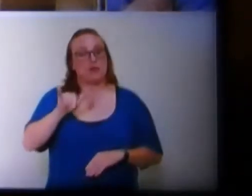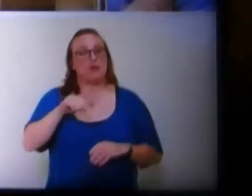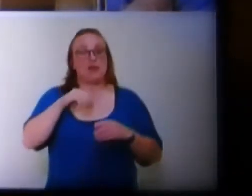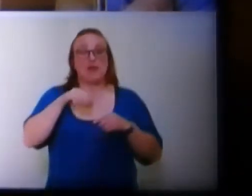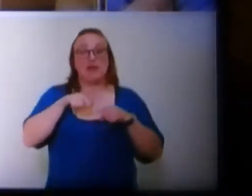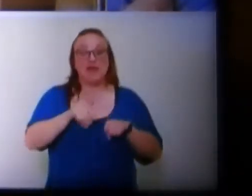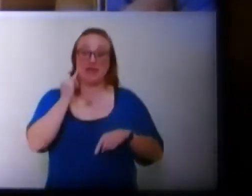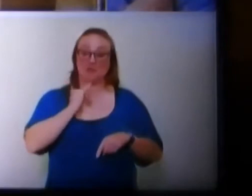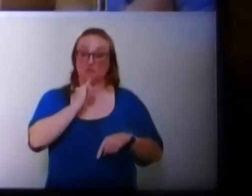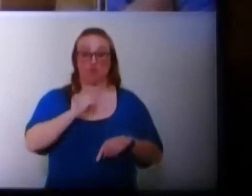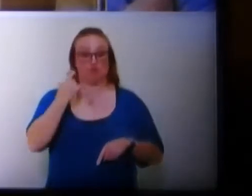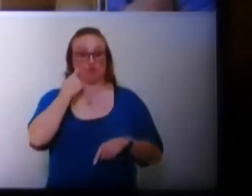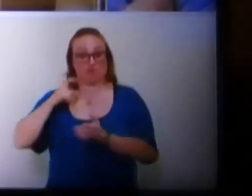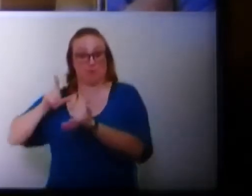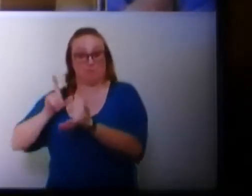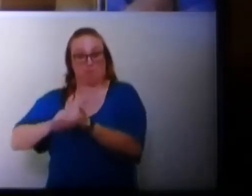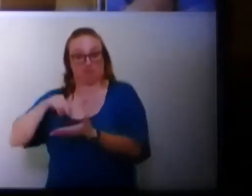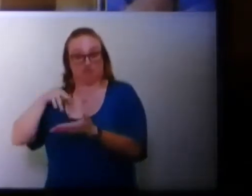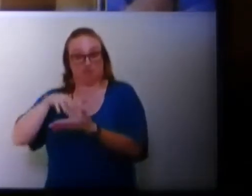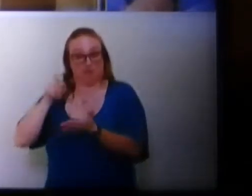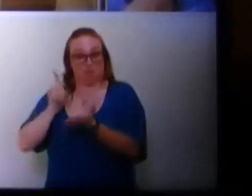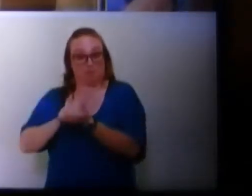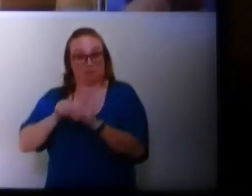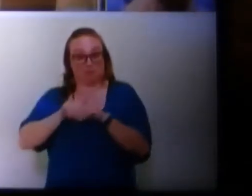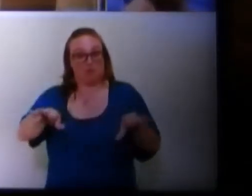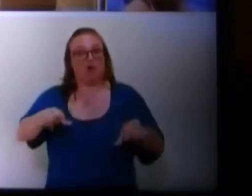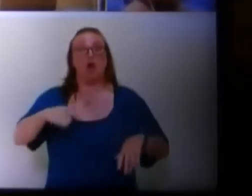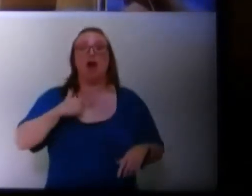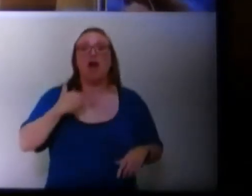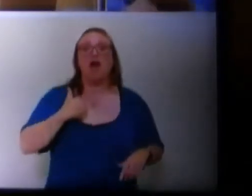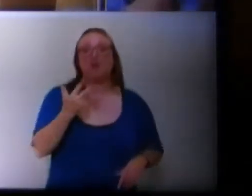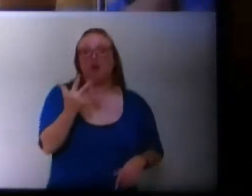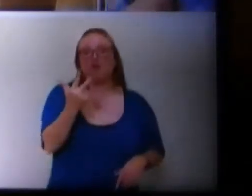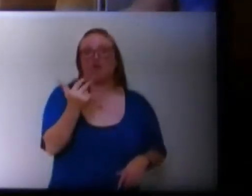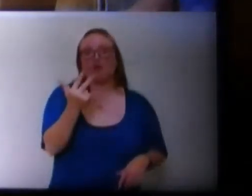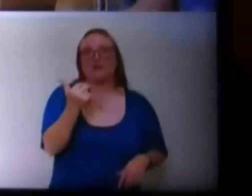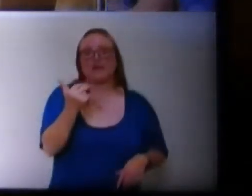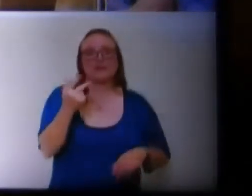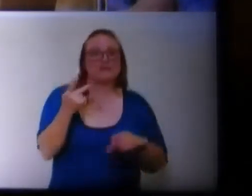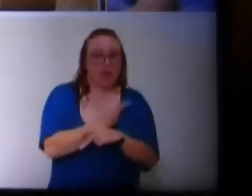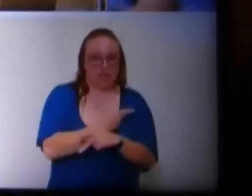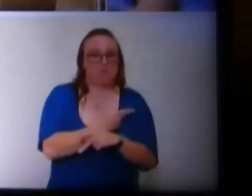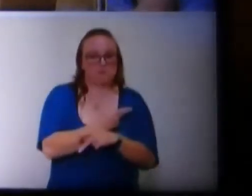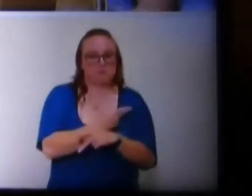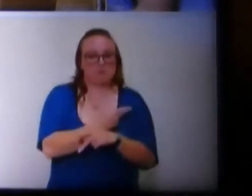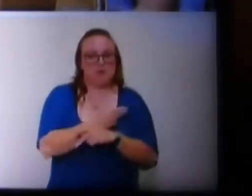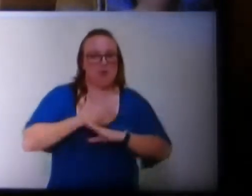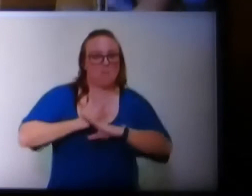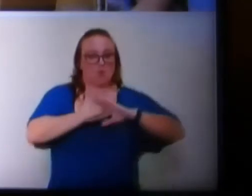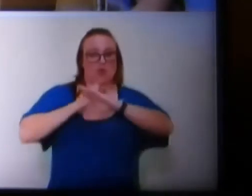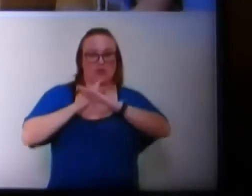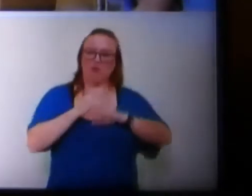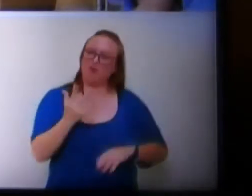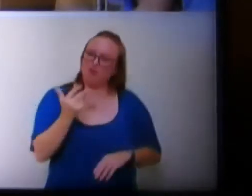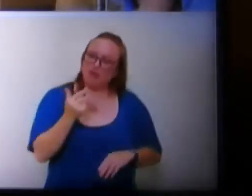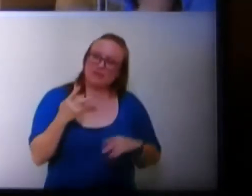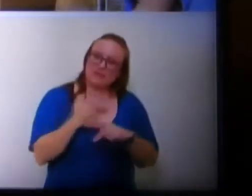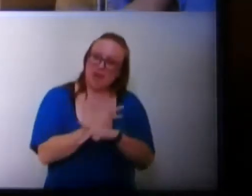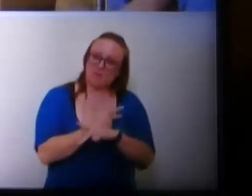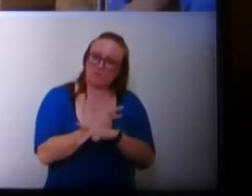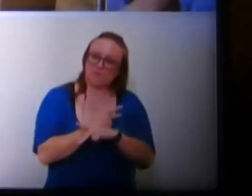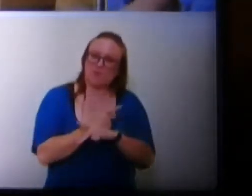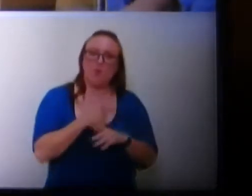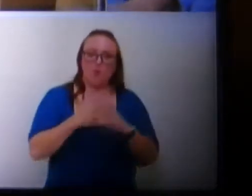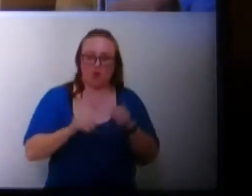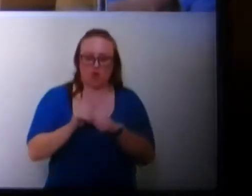in the study that they just released, they said that I have 13 times the immunities, 13 times what